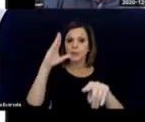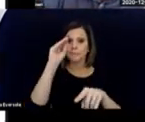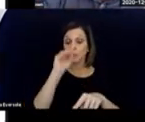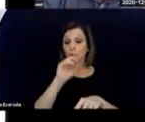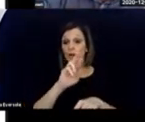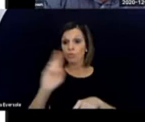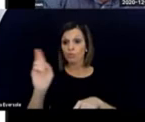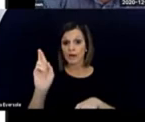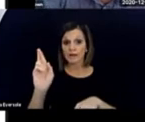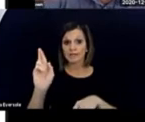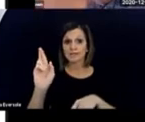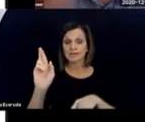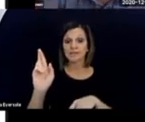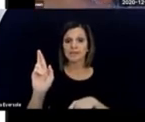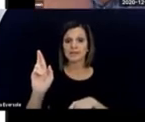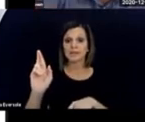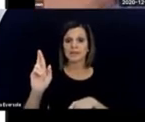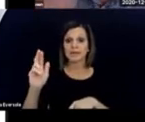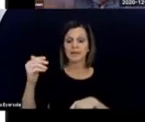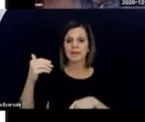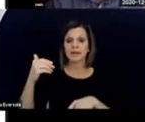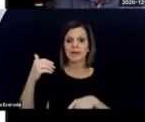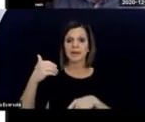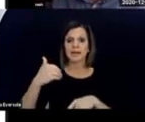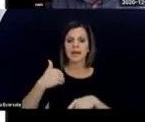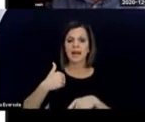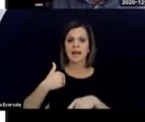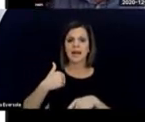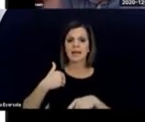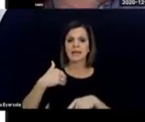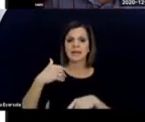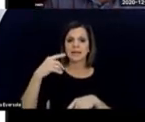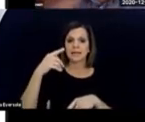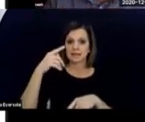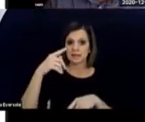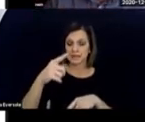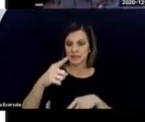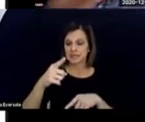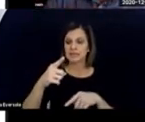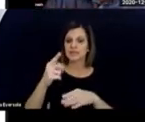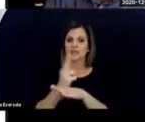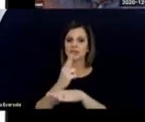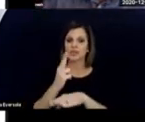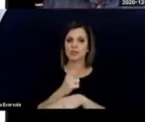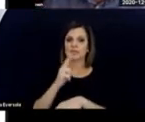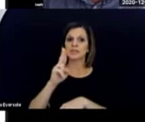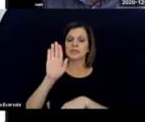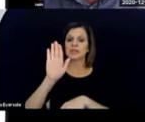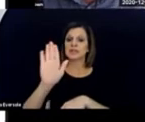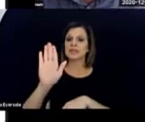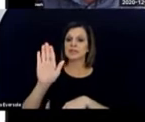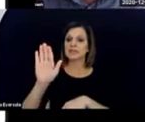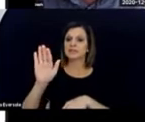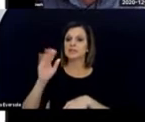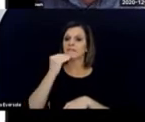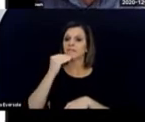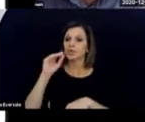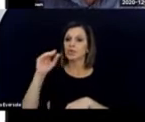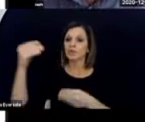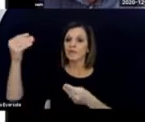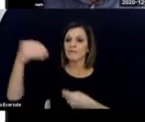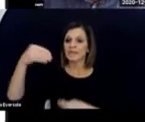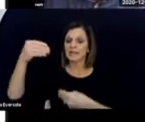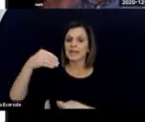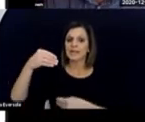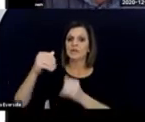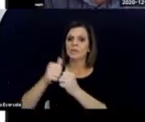organizing his own tube feed with support from his family and his classroom